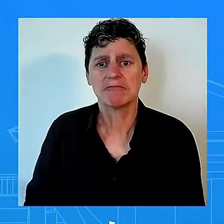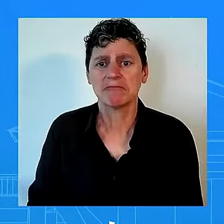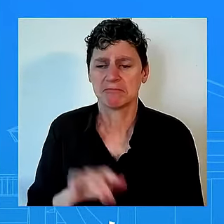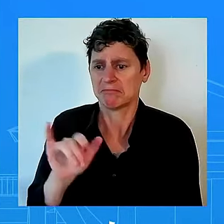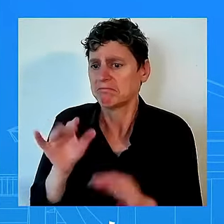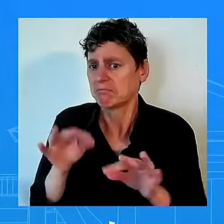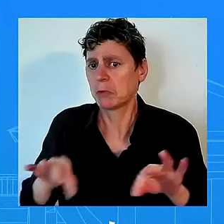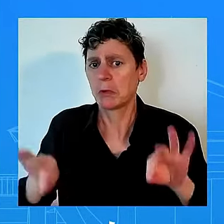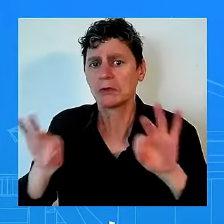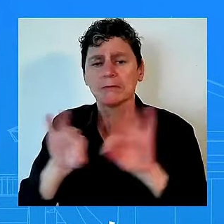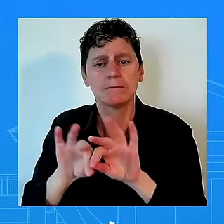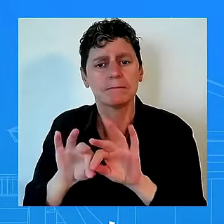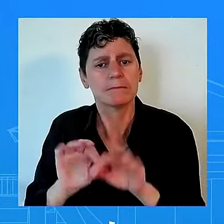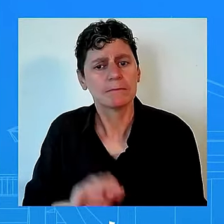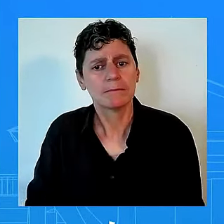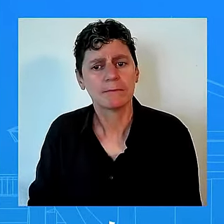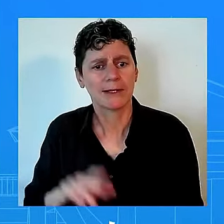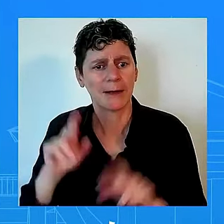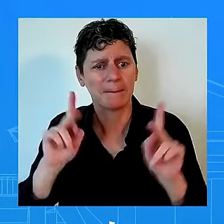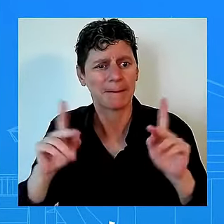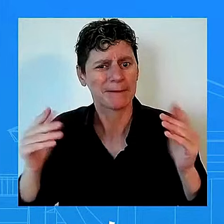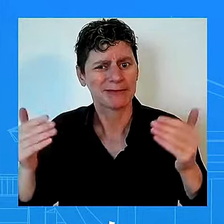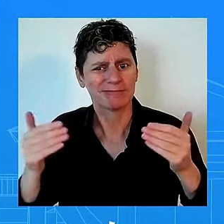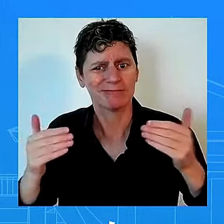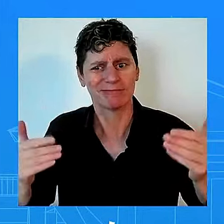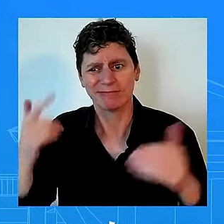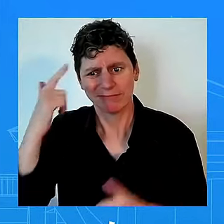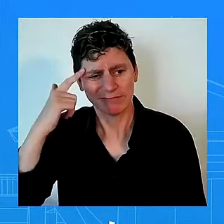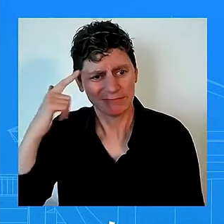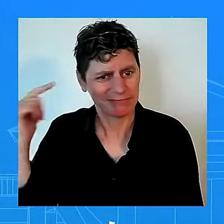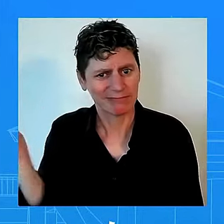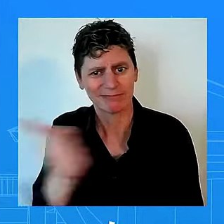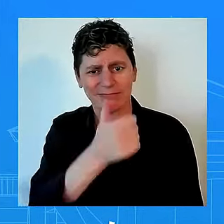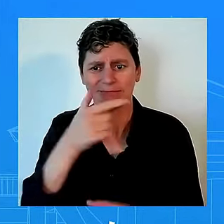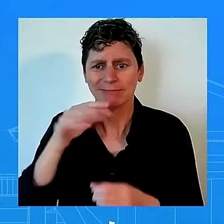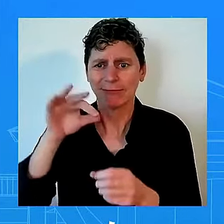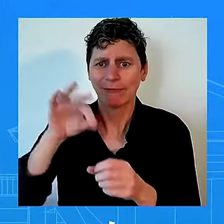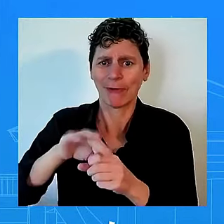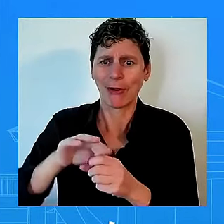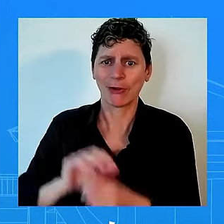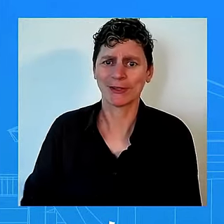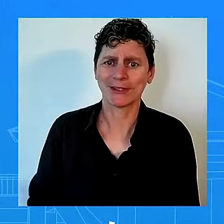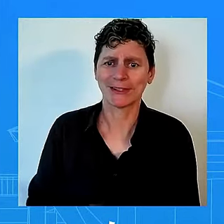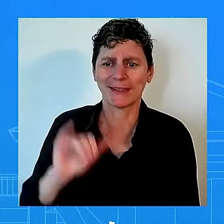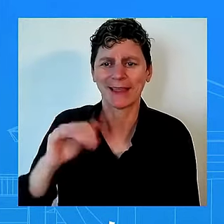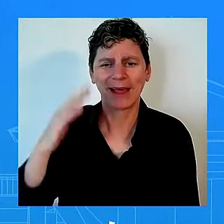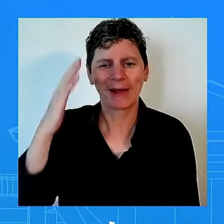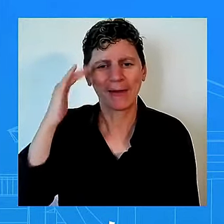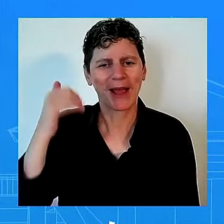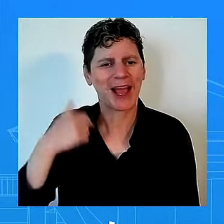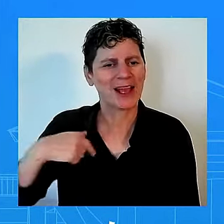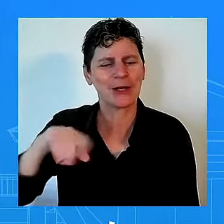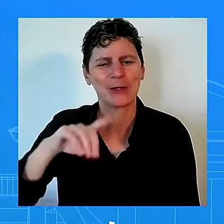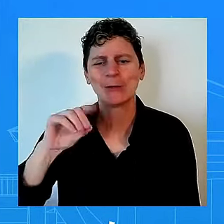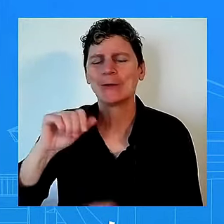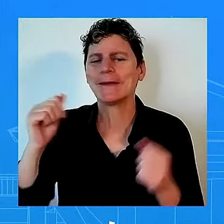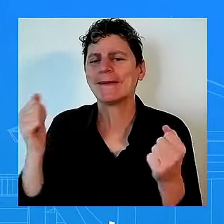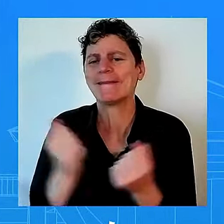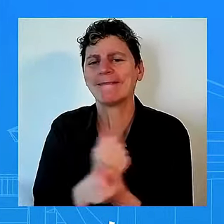this administration has done everything that we can uh to give people that opportunity and protect that right all right thanks everybody